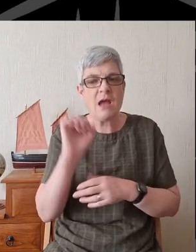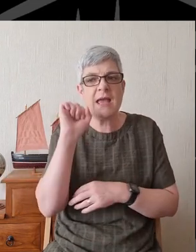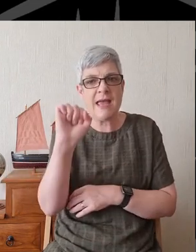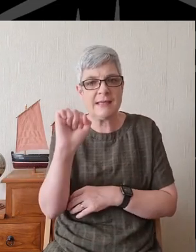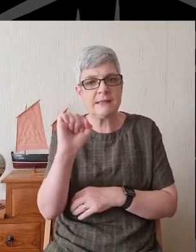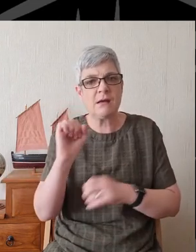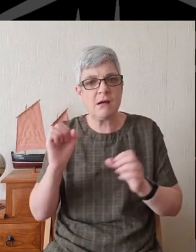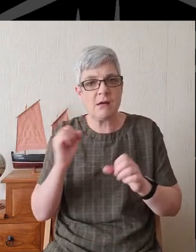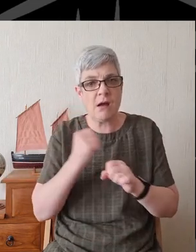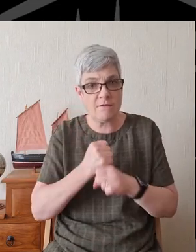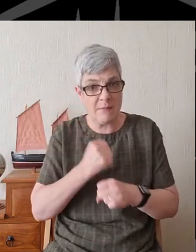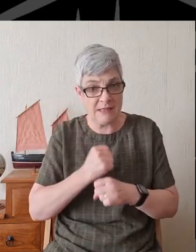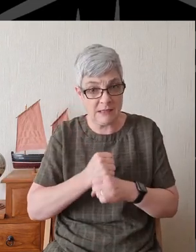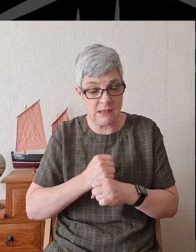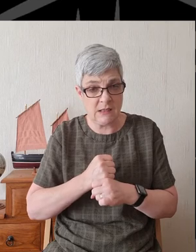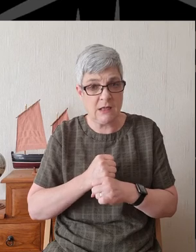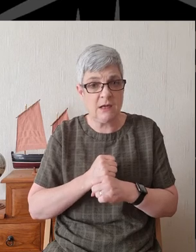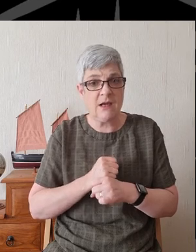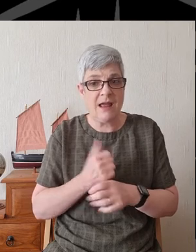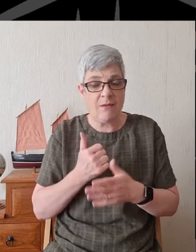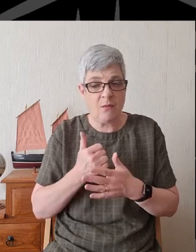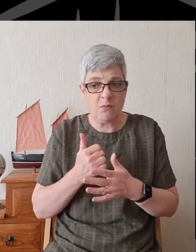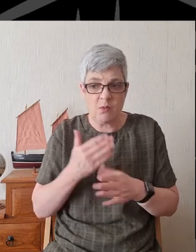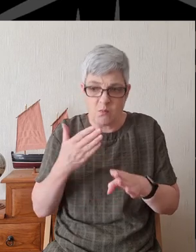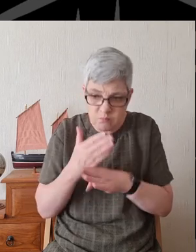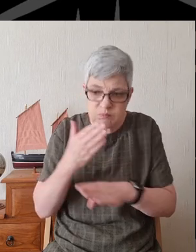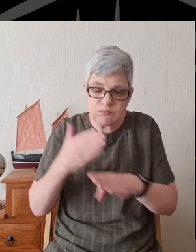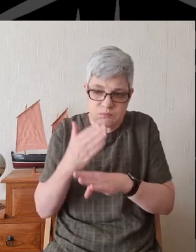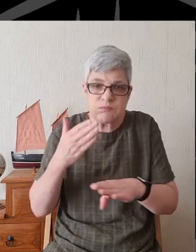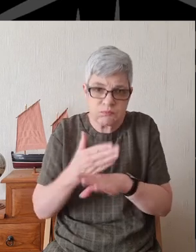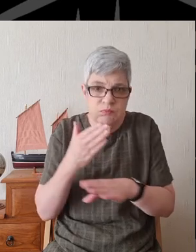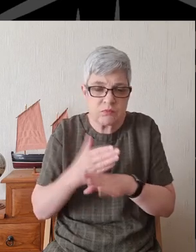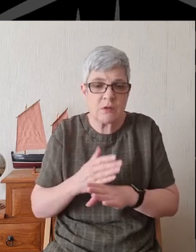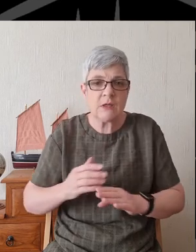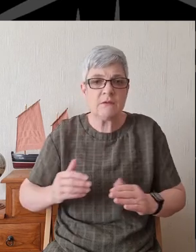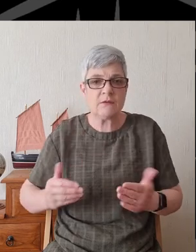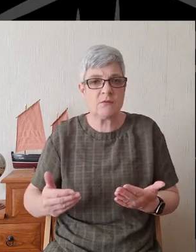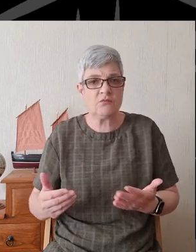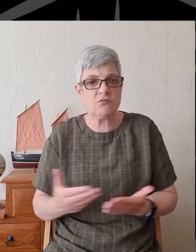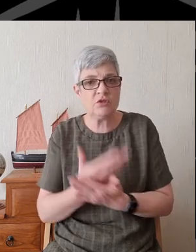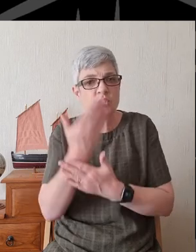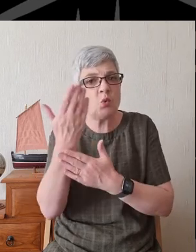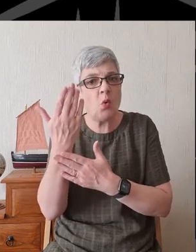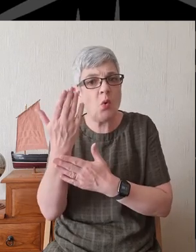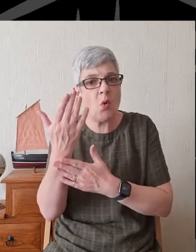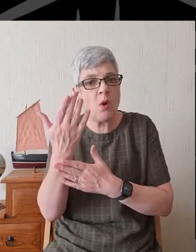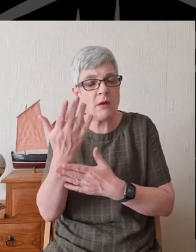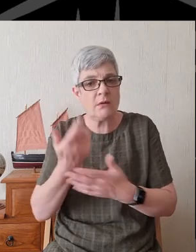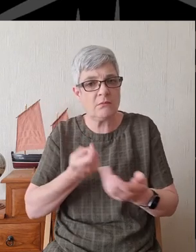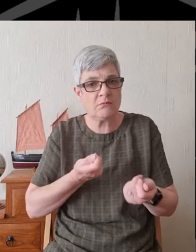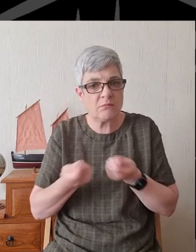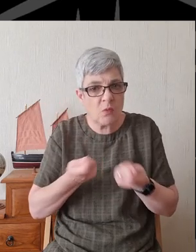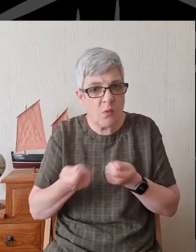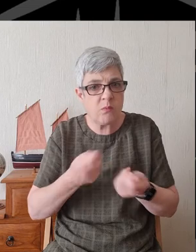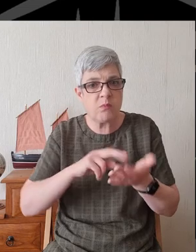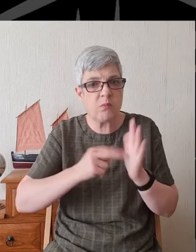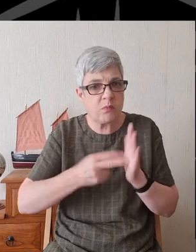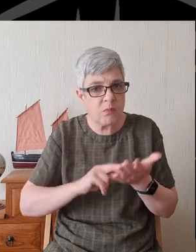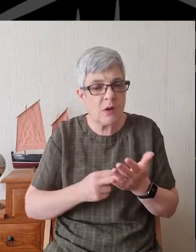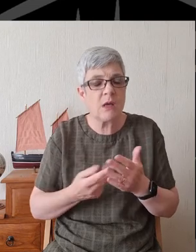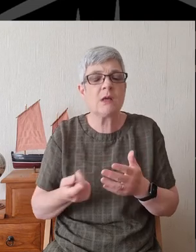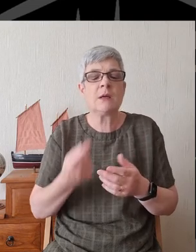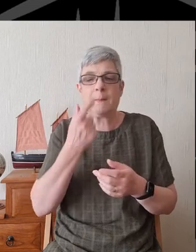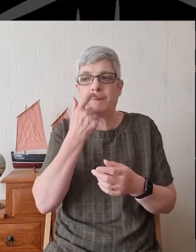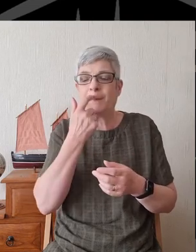they work To restore order As well as address The underlying issues Lord, in your